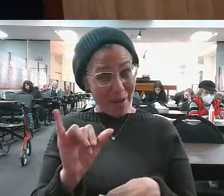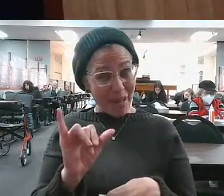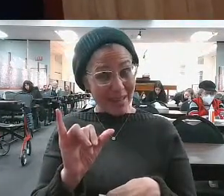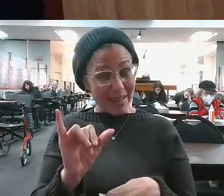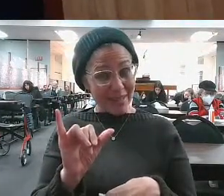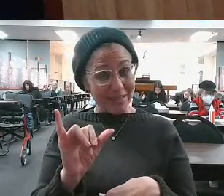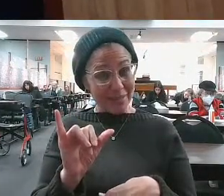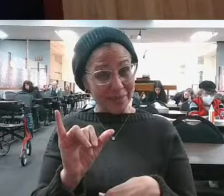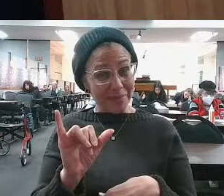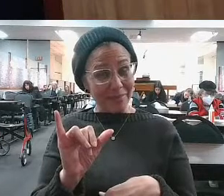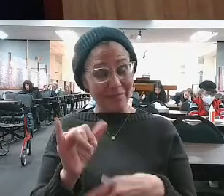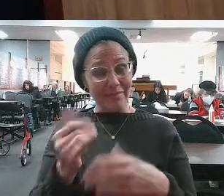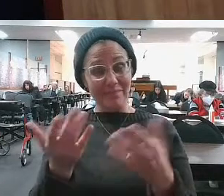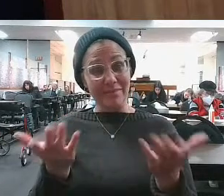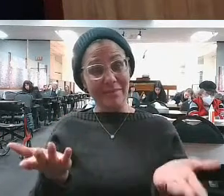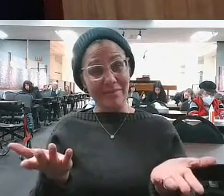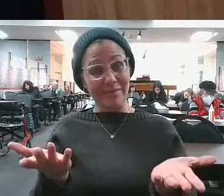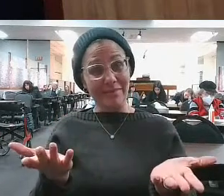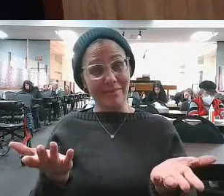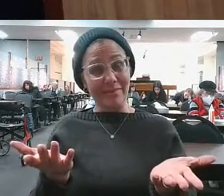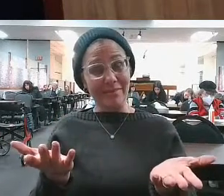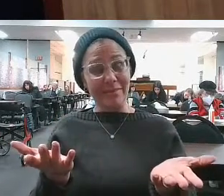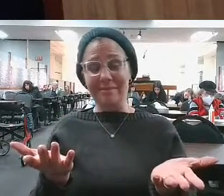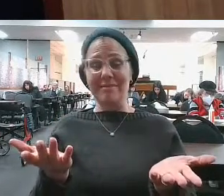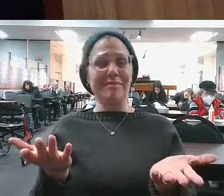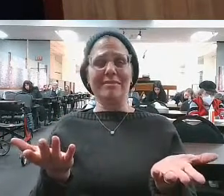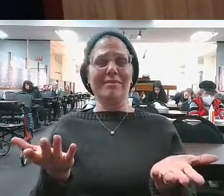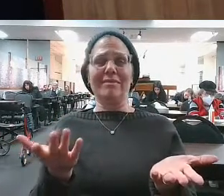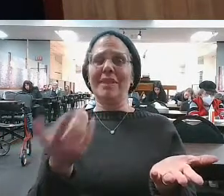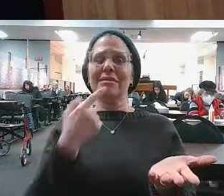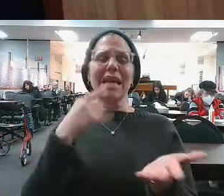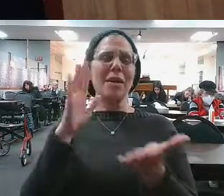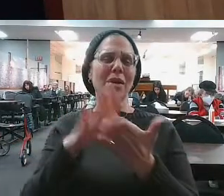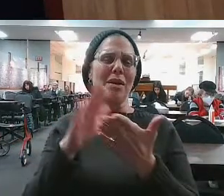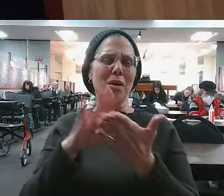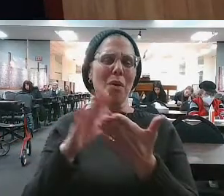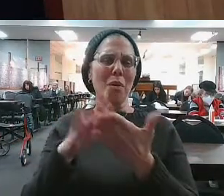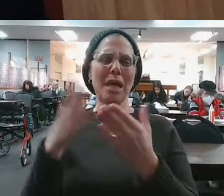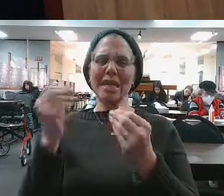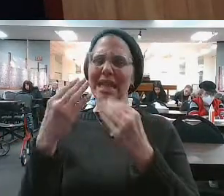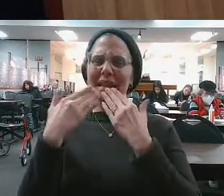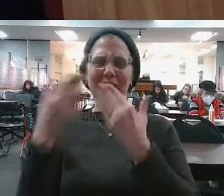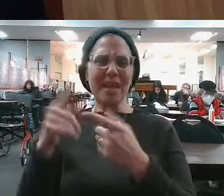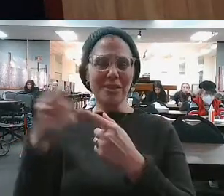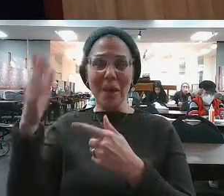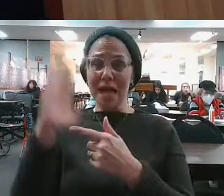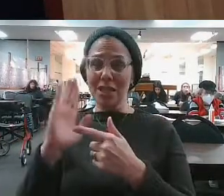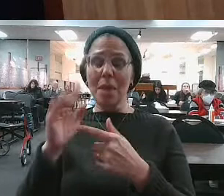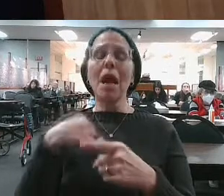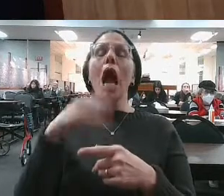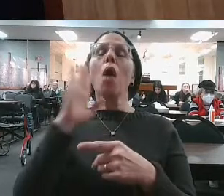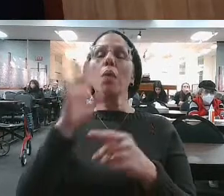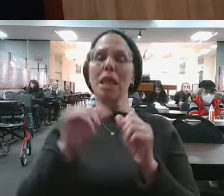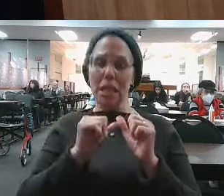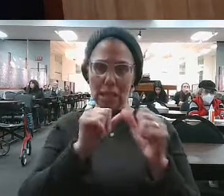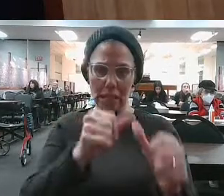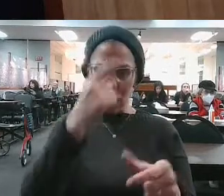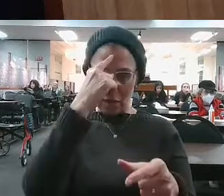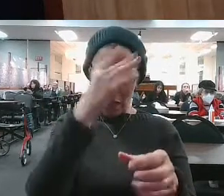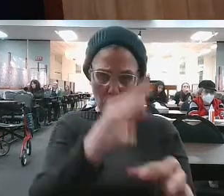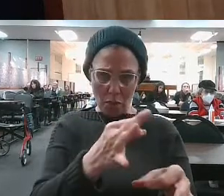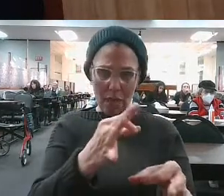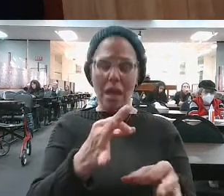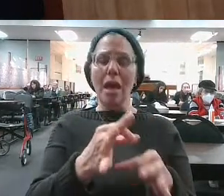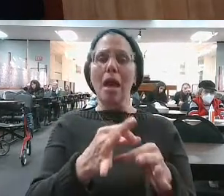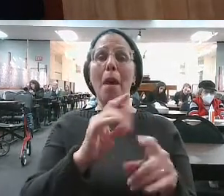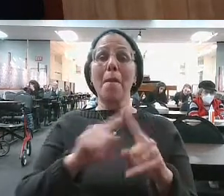In times of difficulty, there's no hodah. There's no praise to Hashem. Again, I'll maintain my emunah, but